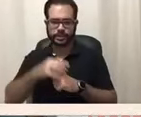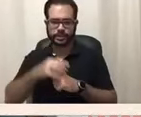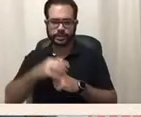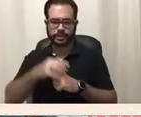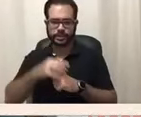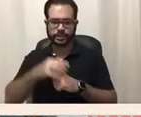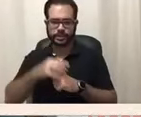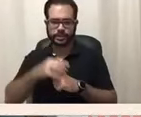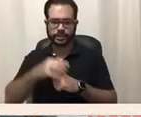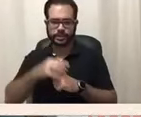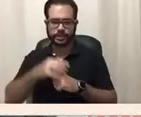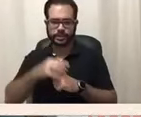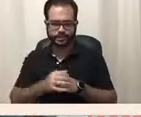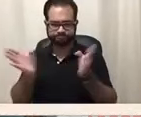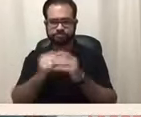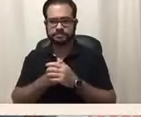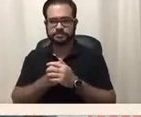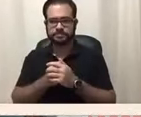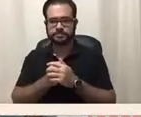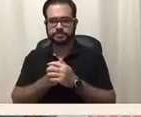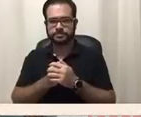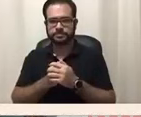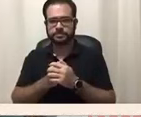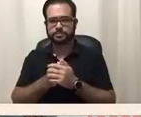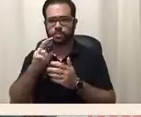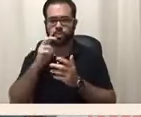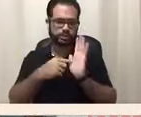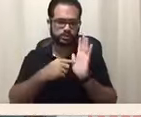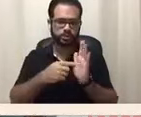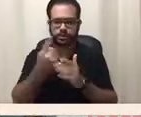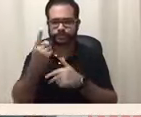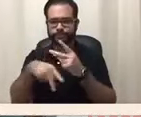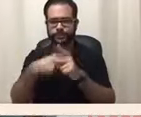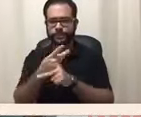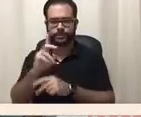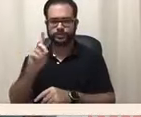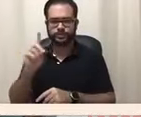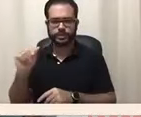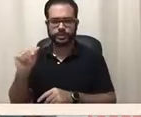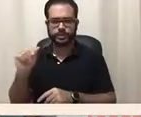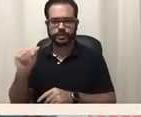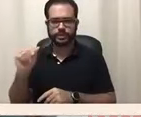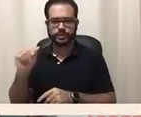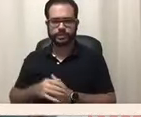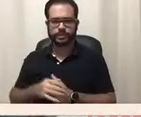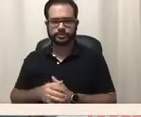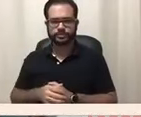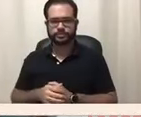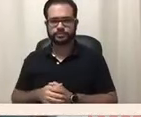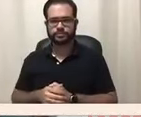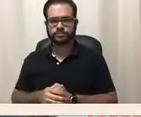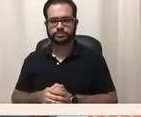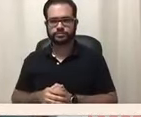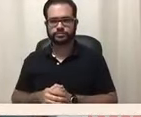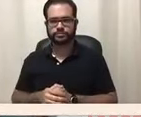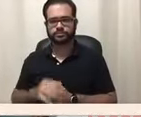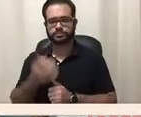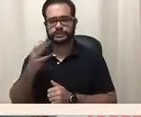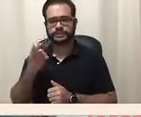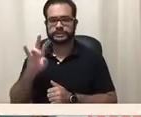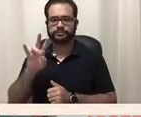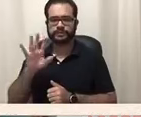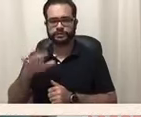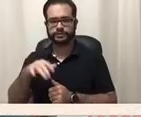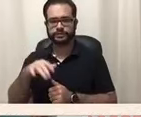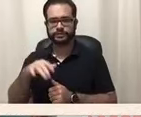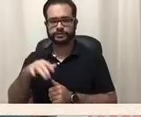um in uh 1975 the education for handicapped children act